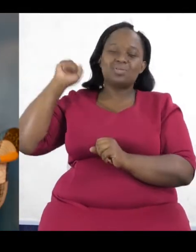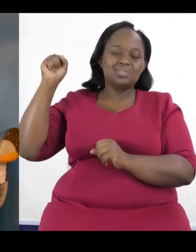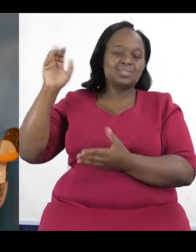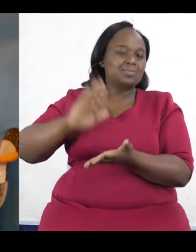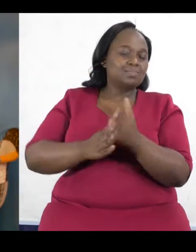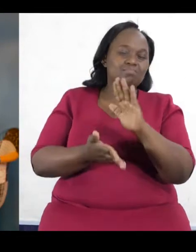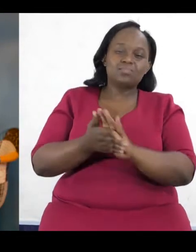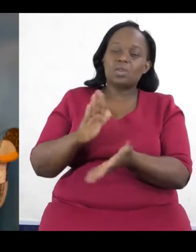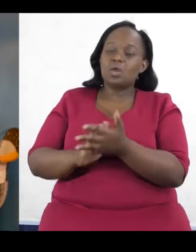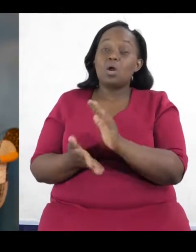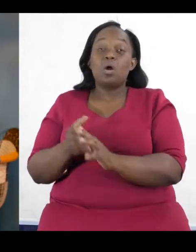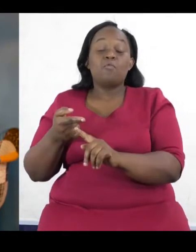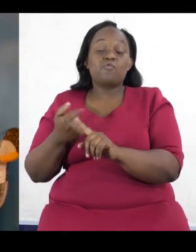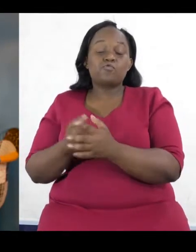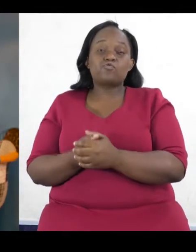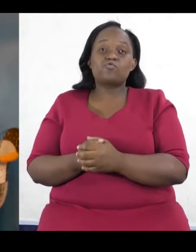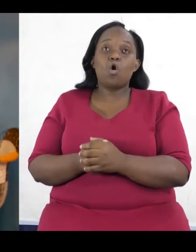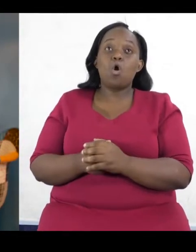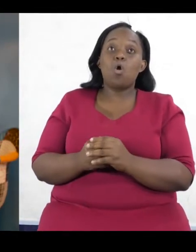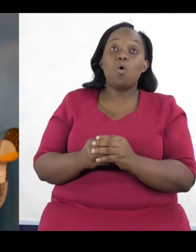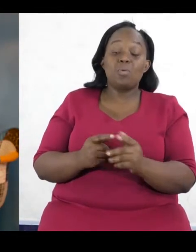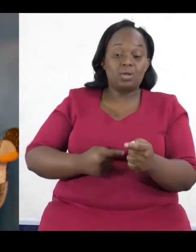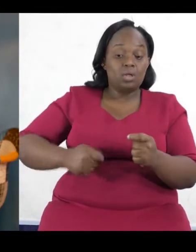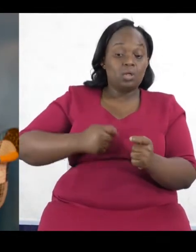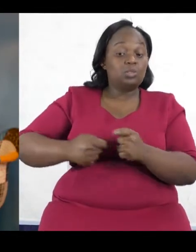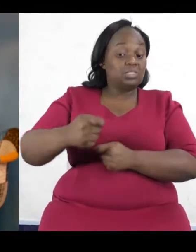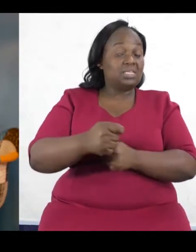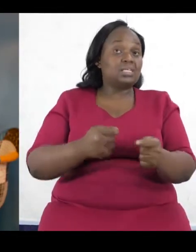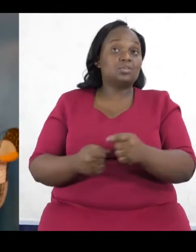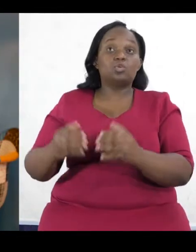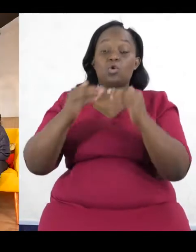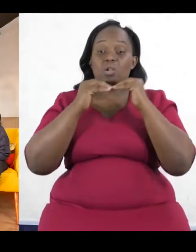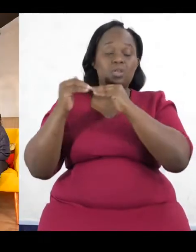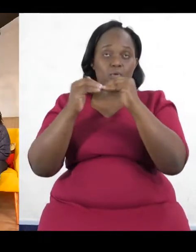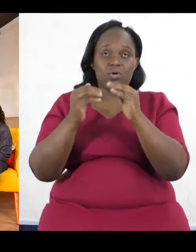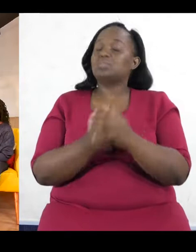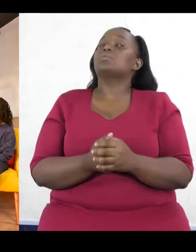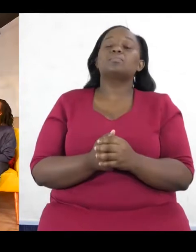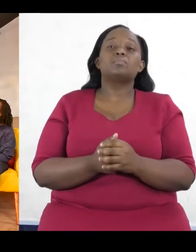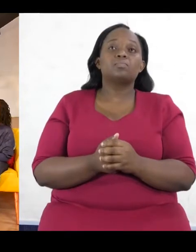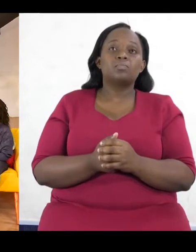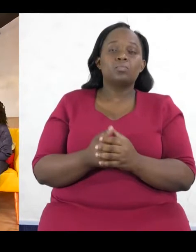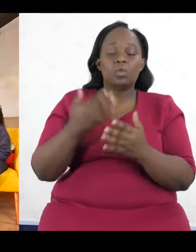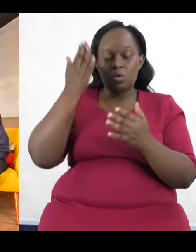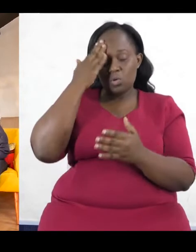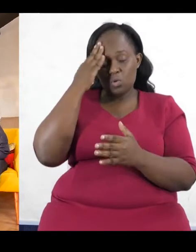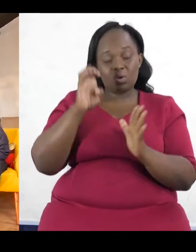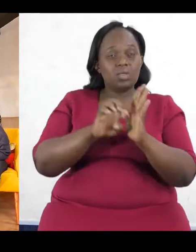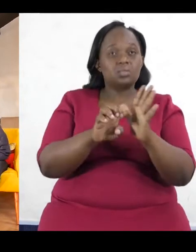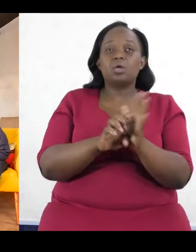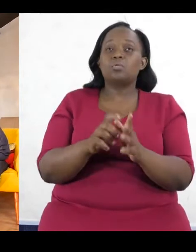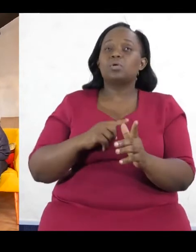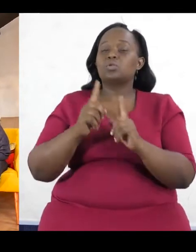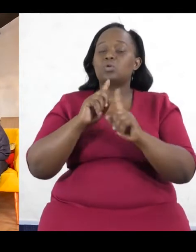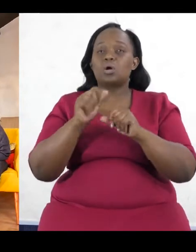as, you know, a transactional democracy. You know, that's something. I don't know if that's a thing. If it's not, I've just come up with it now. Yeah, and, you know, for example,